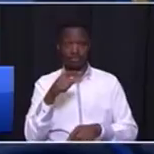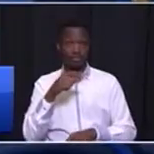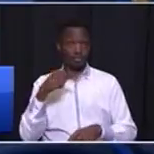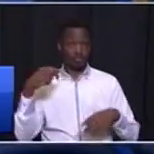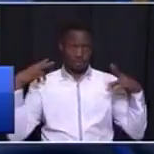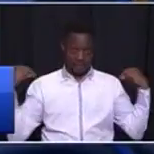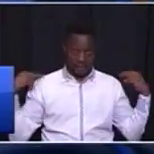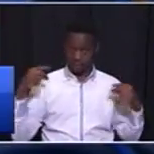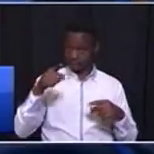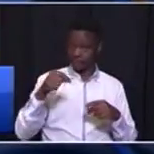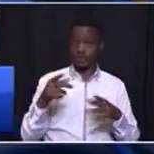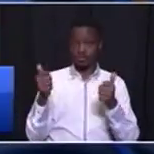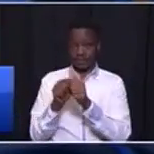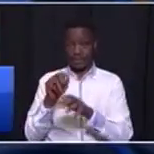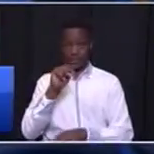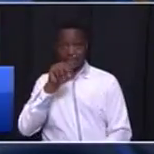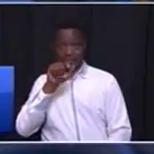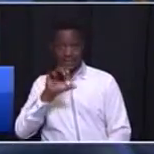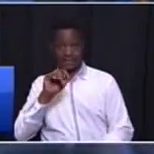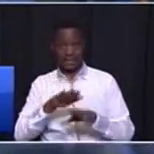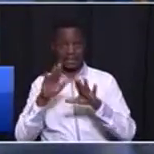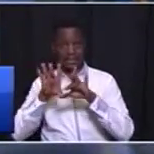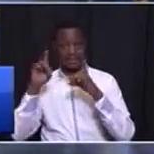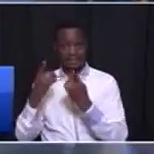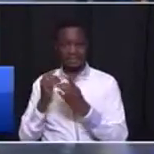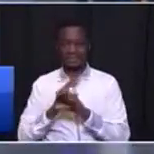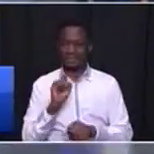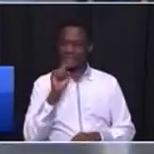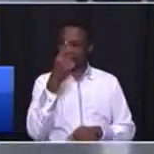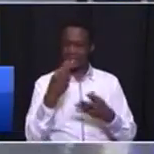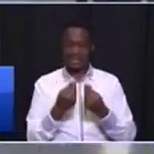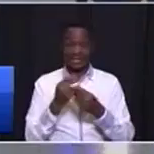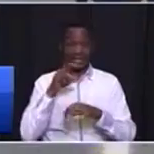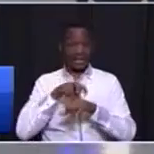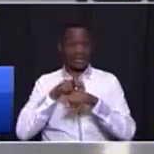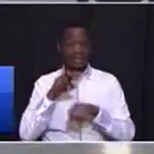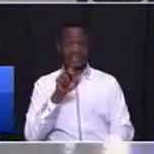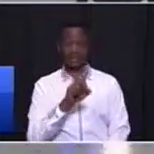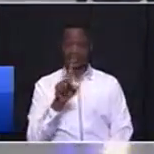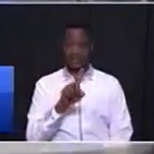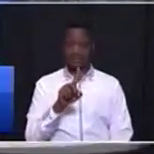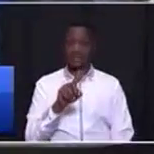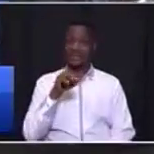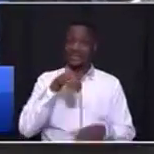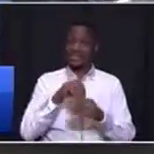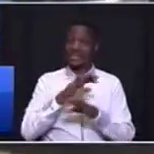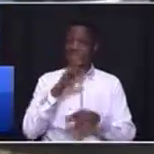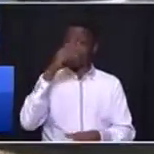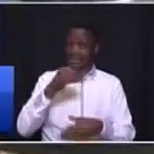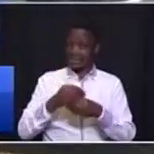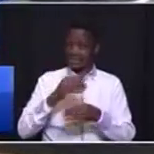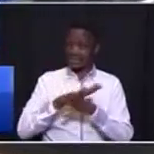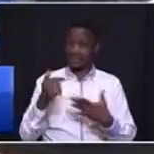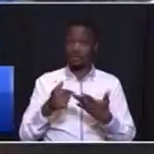the MEC and the department. The first thing I need is that in addition to national